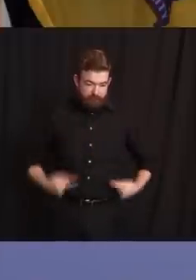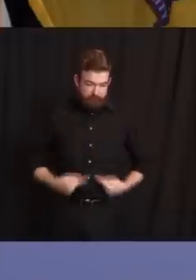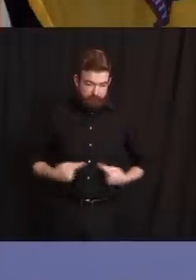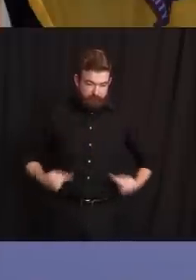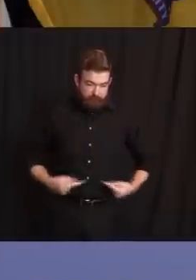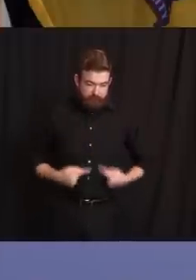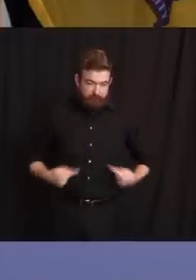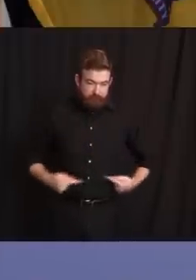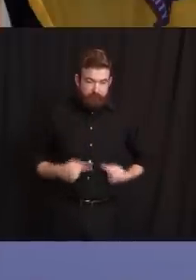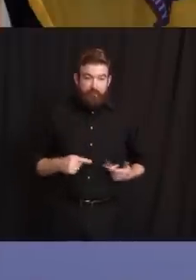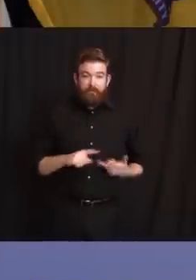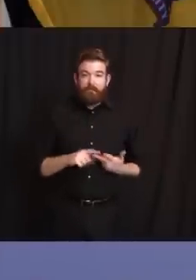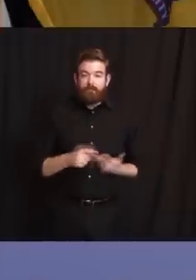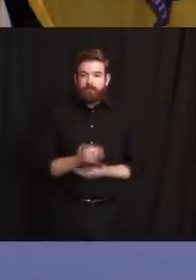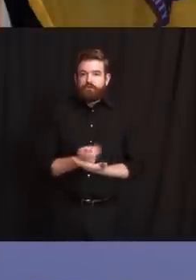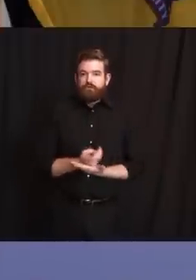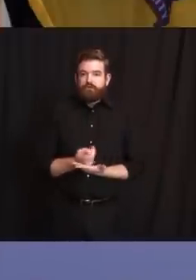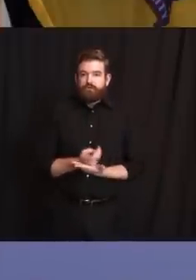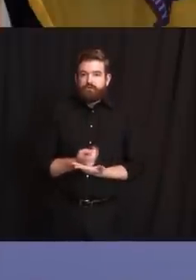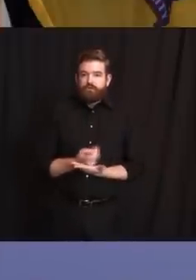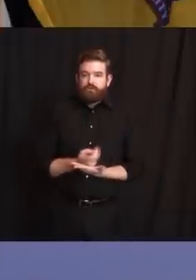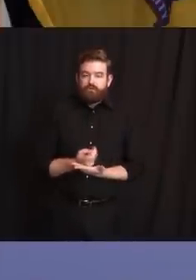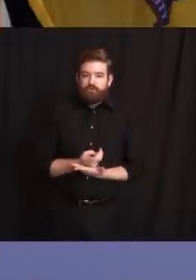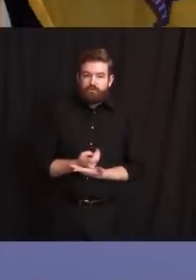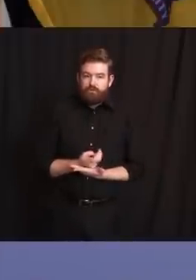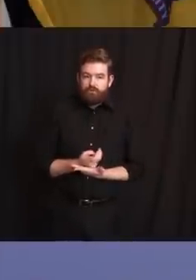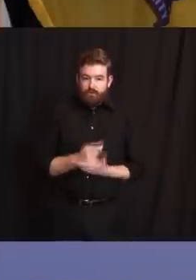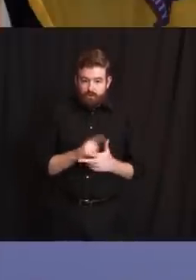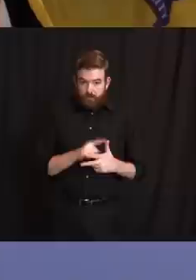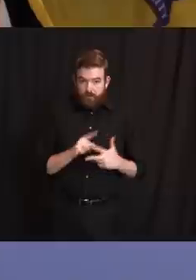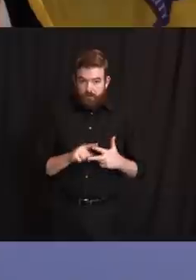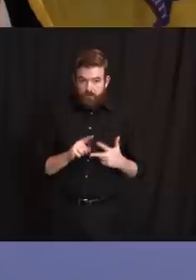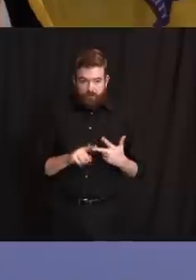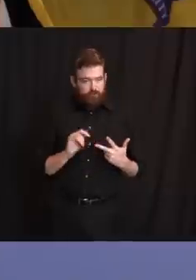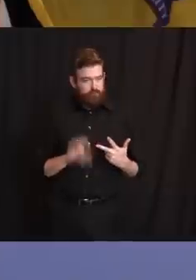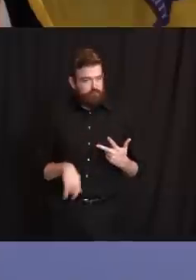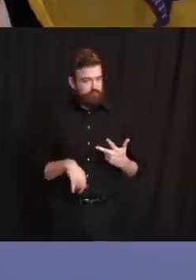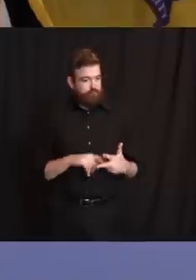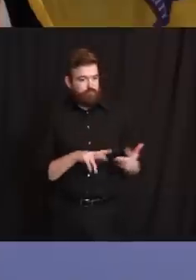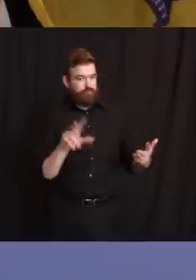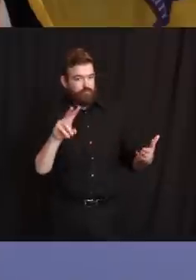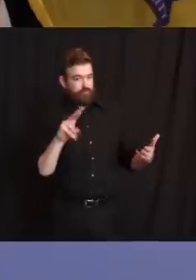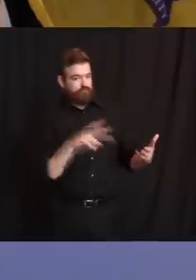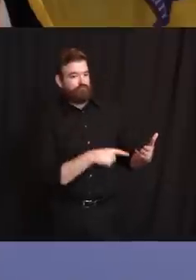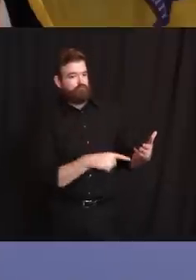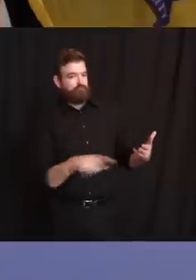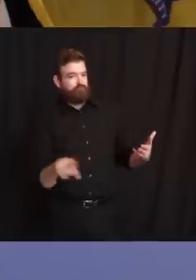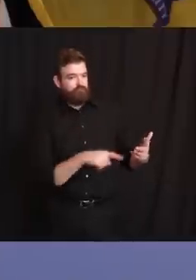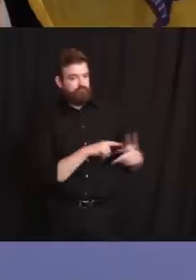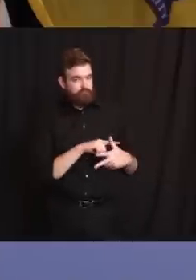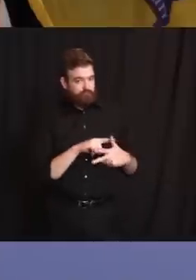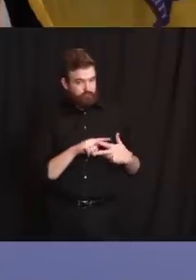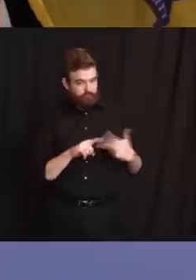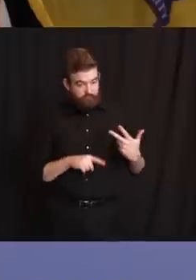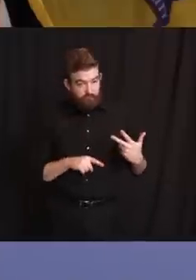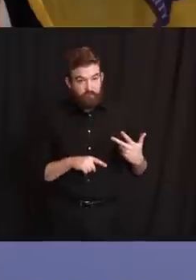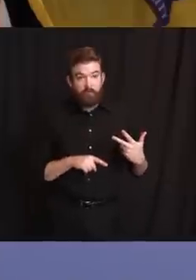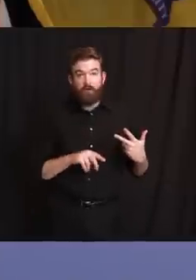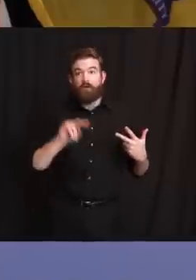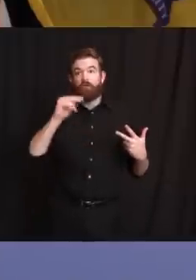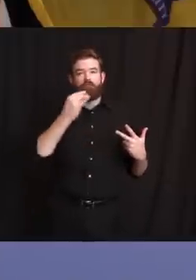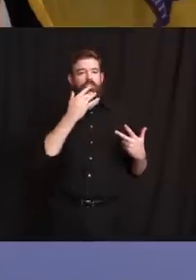most commonly seen in these cases. In New Jersey, thankfully, there are no deaths reported at this time.